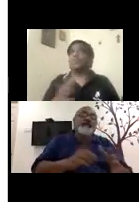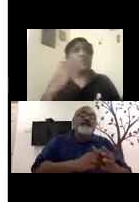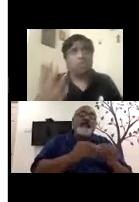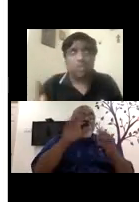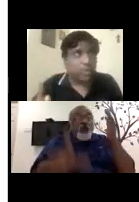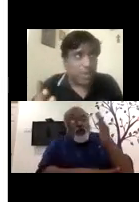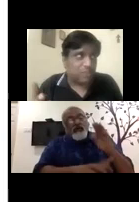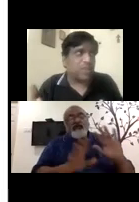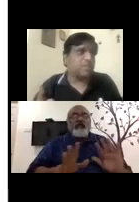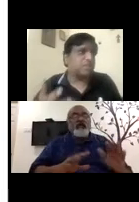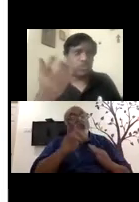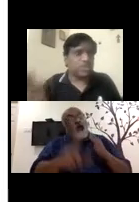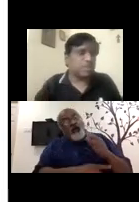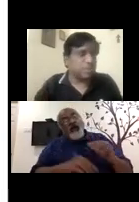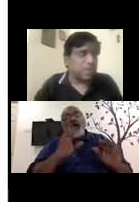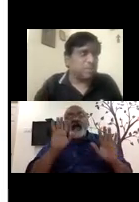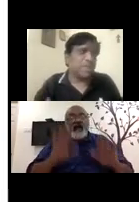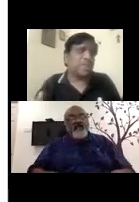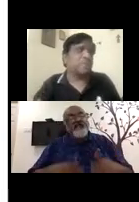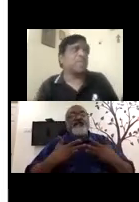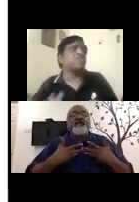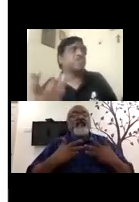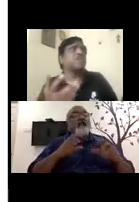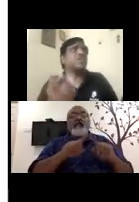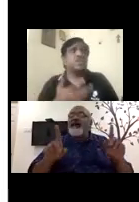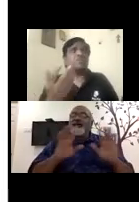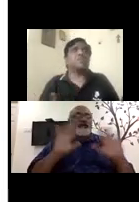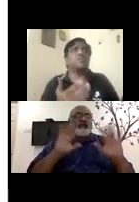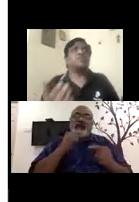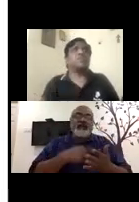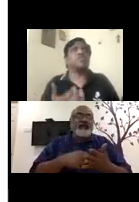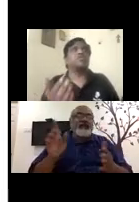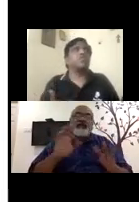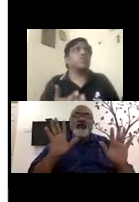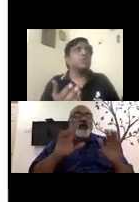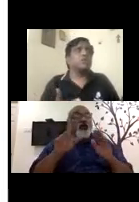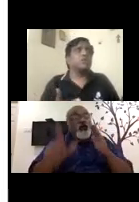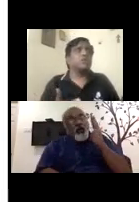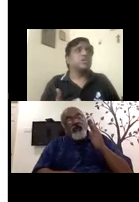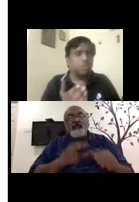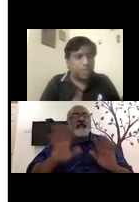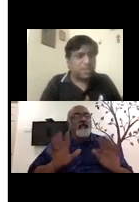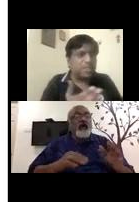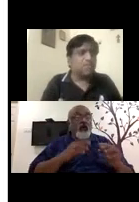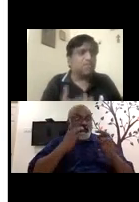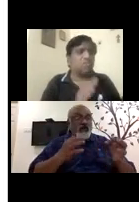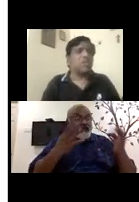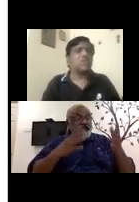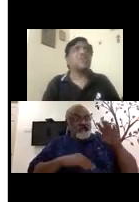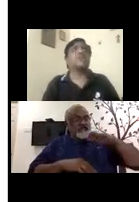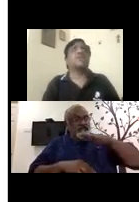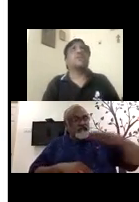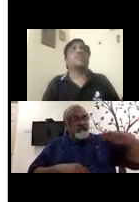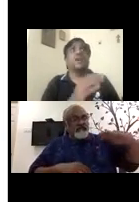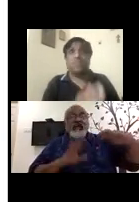go lower. People go lower as well. It's a choice that people have to make, but in general, if the person wants to, uh, to settle for a job, let's settle for